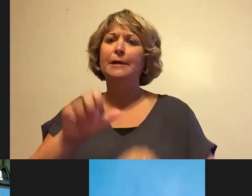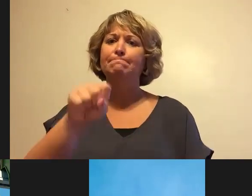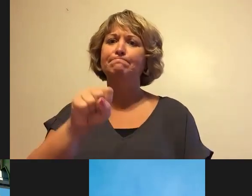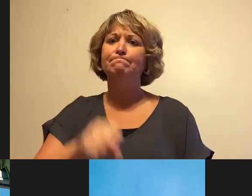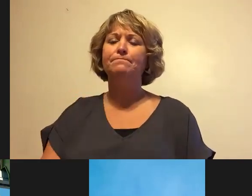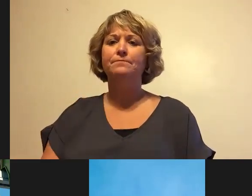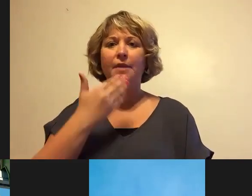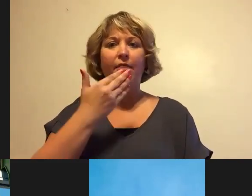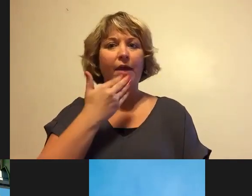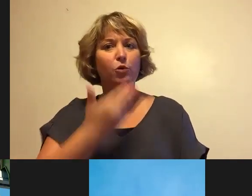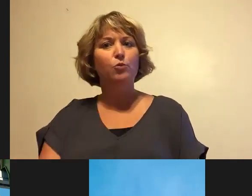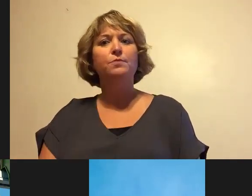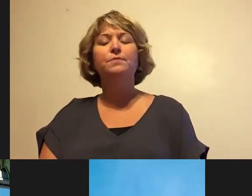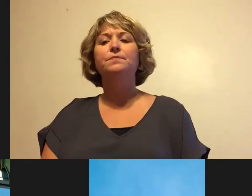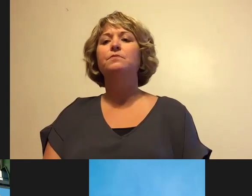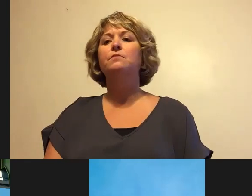question will be for